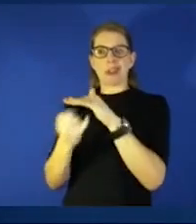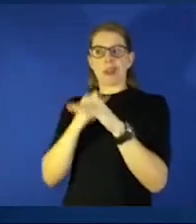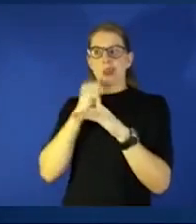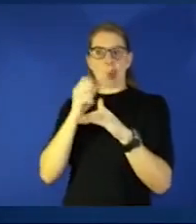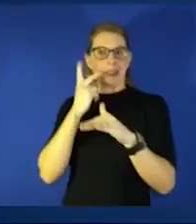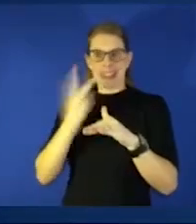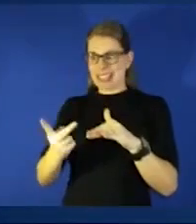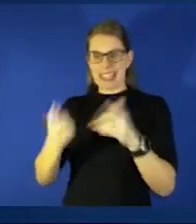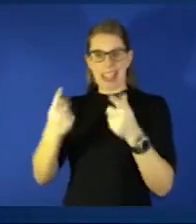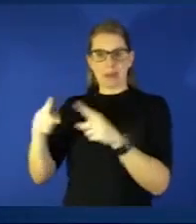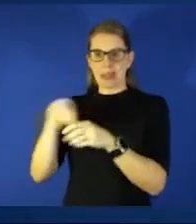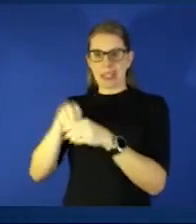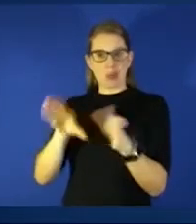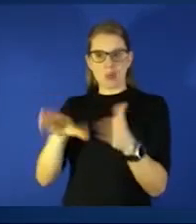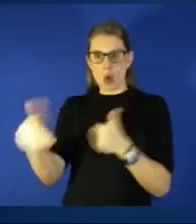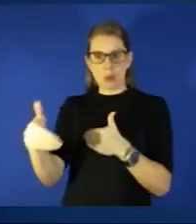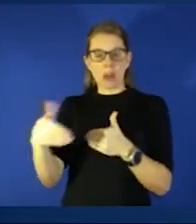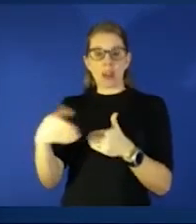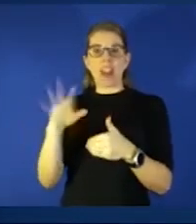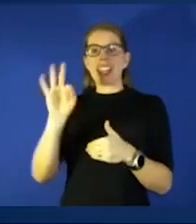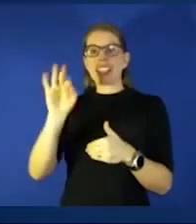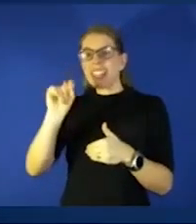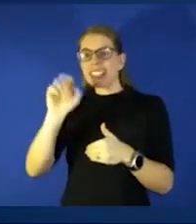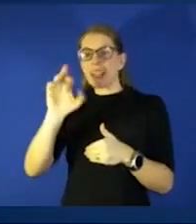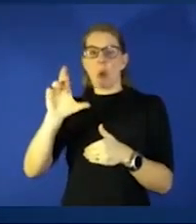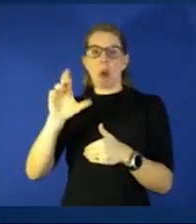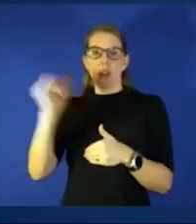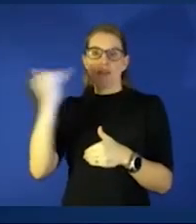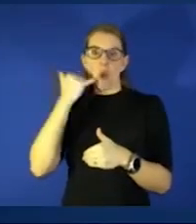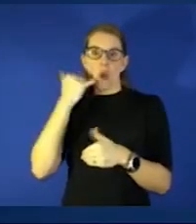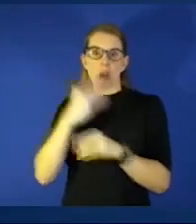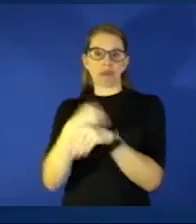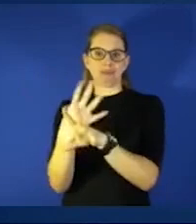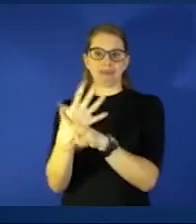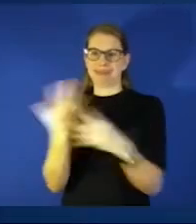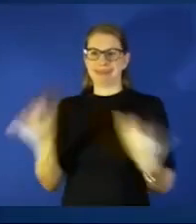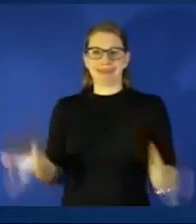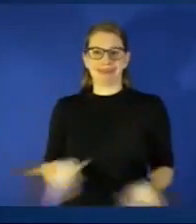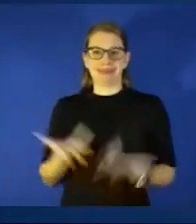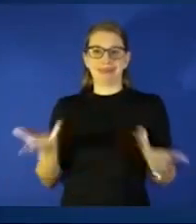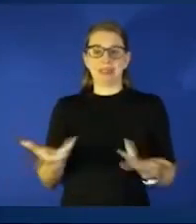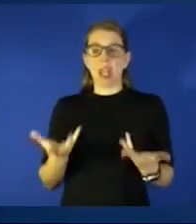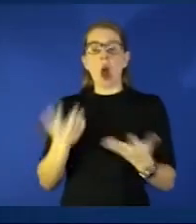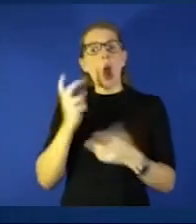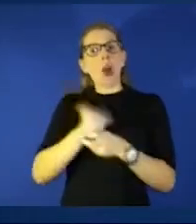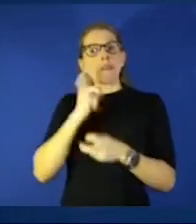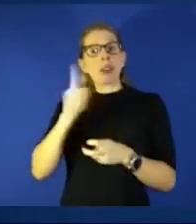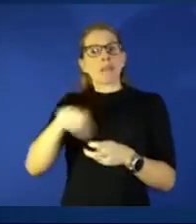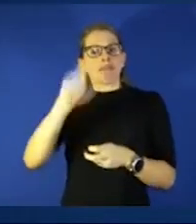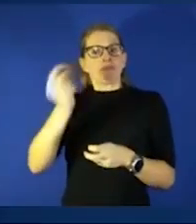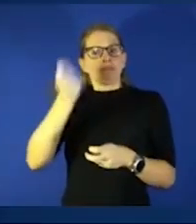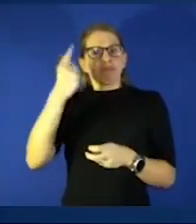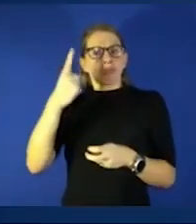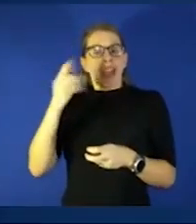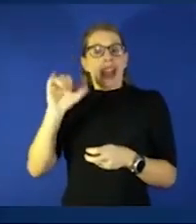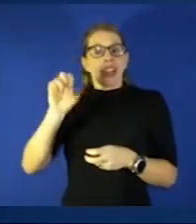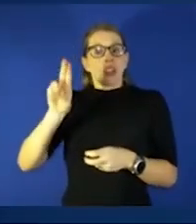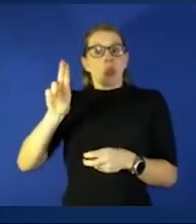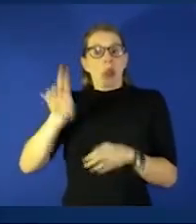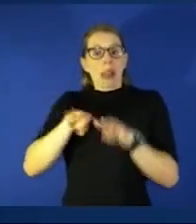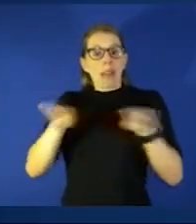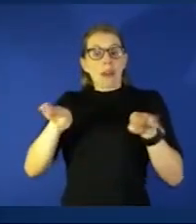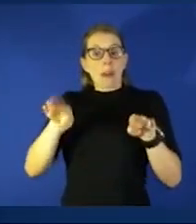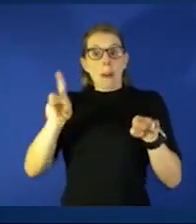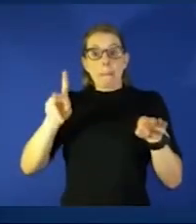facetimes or those kinds of things so it's it's hard for them to grasp especially once you get to the icu level how sick these